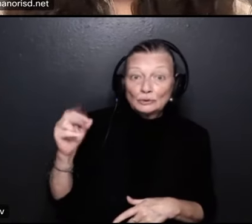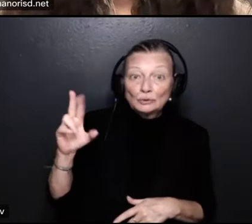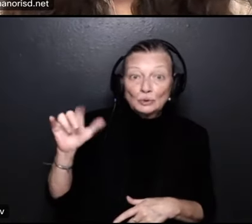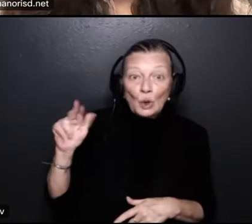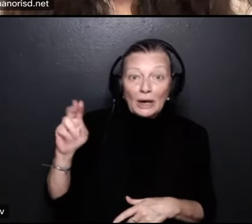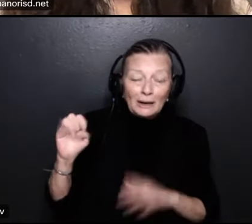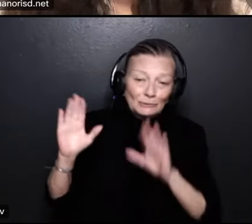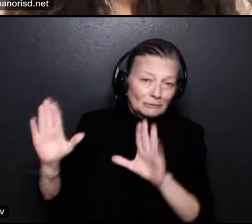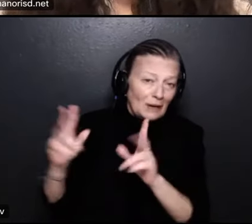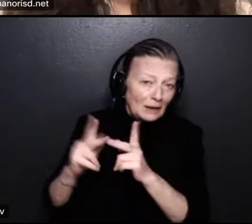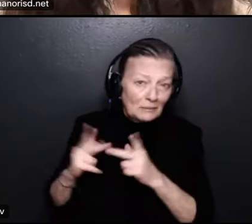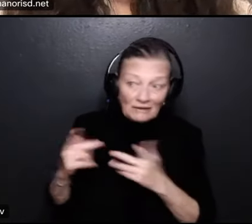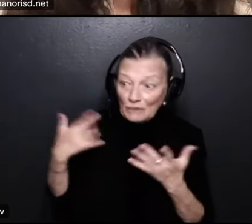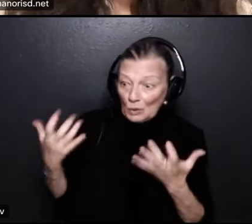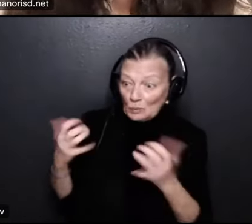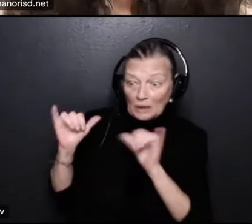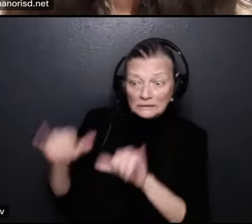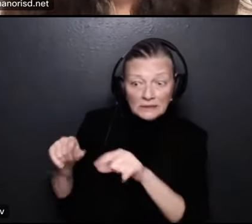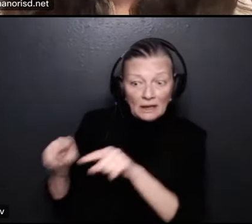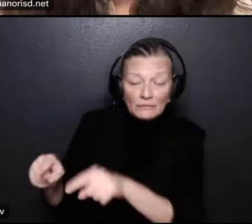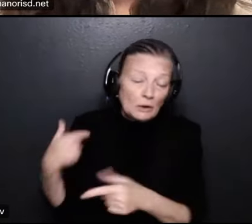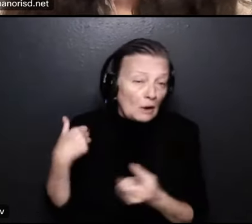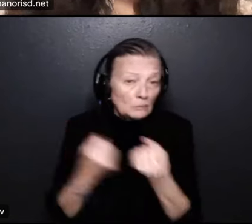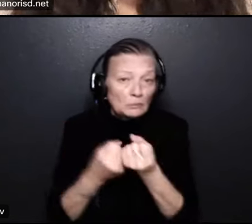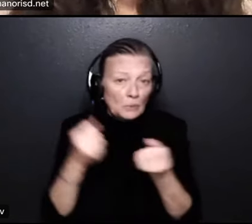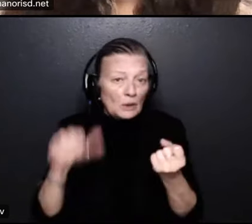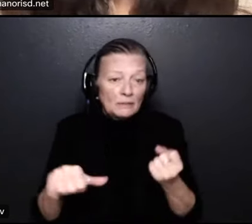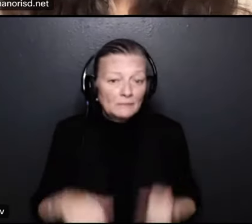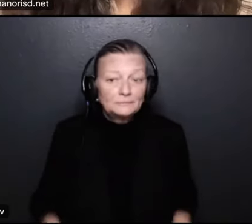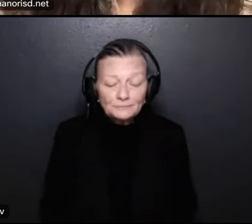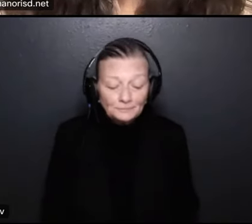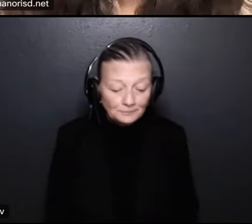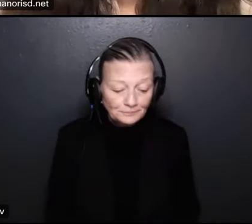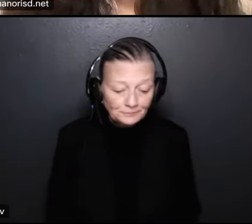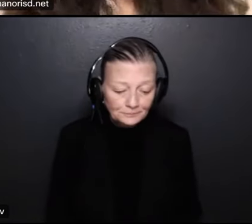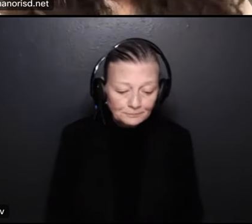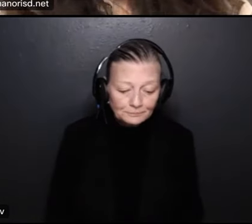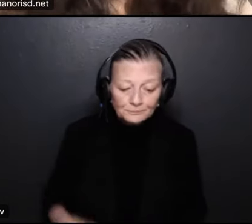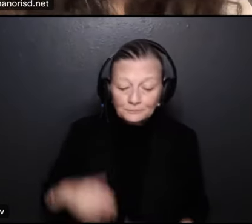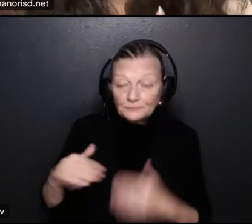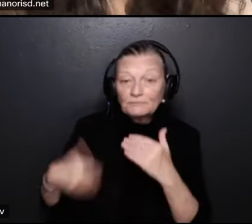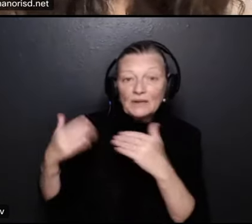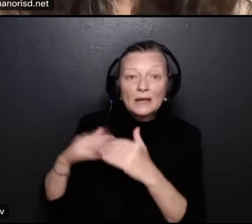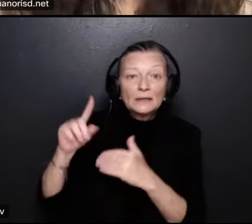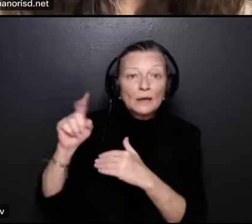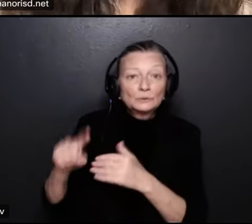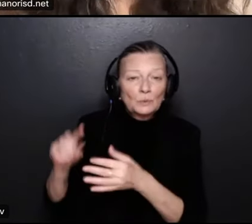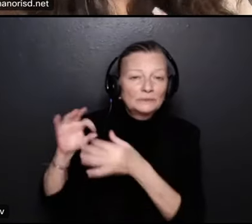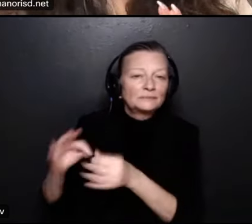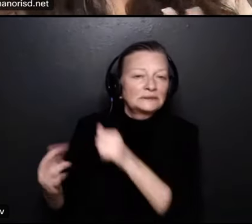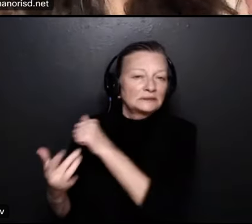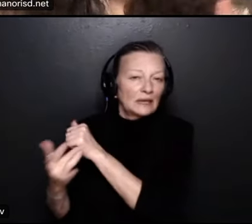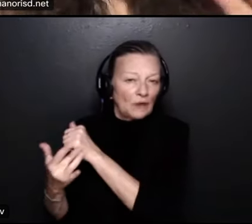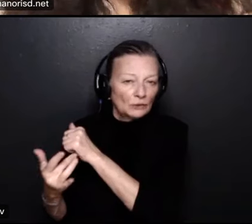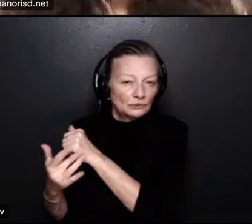that's where it needs to be i'm very supportive of that thank you our next question deals with technology and um